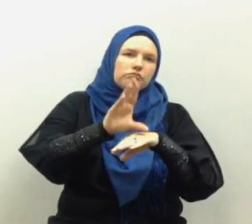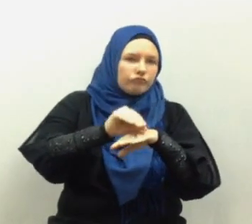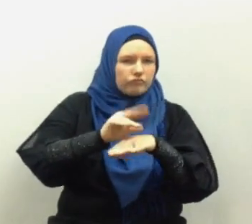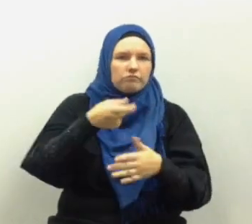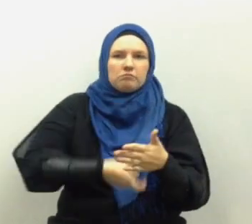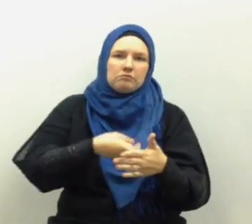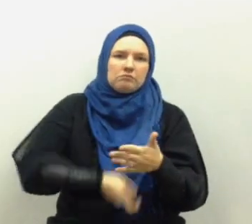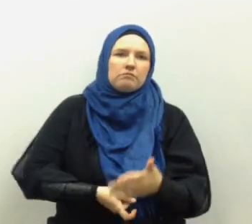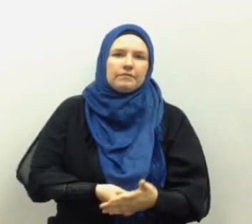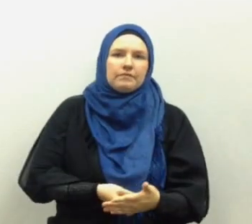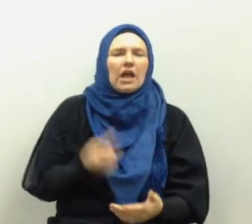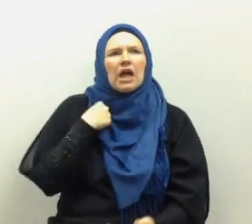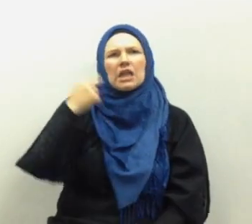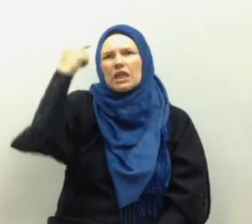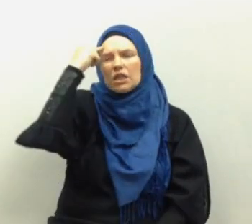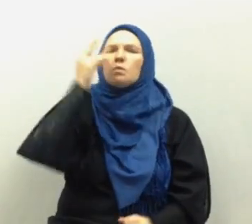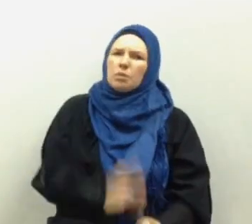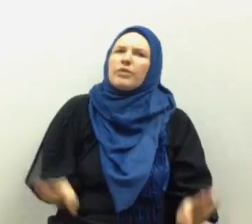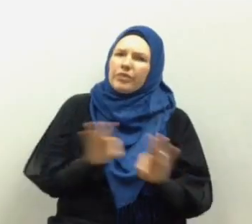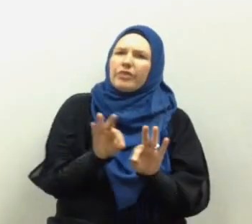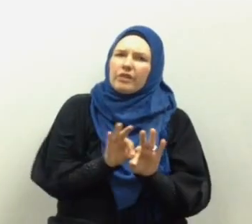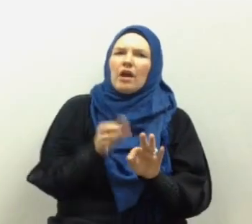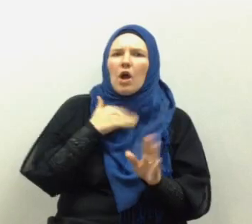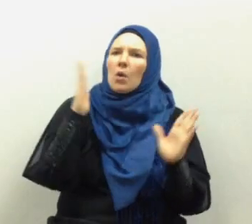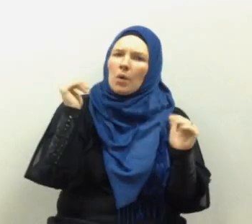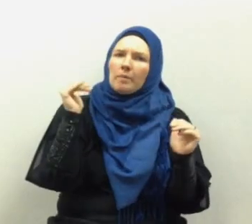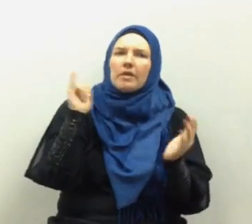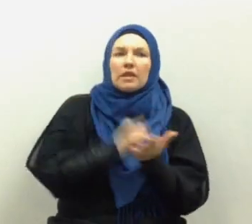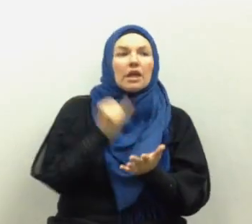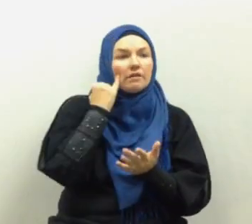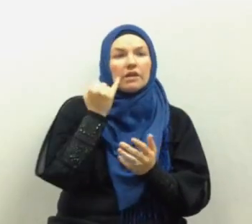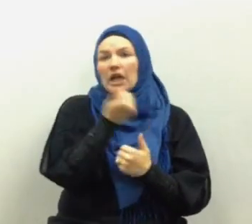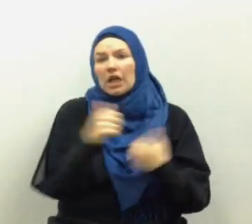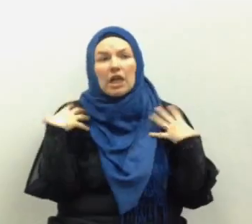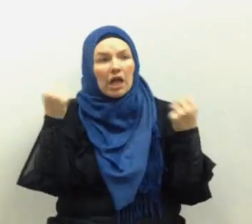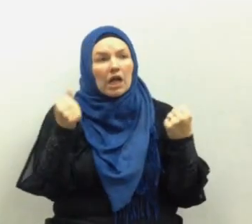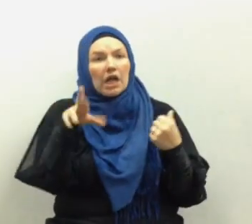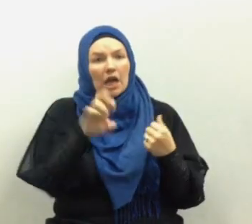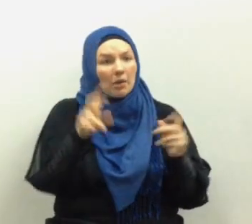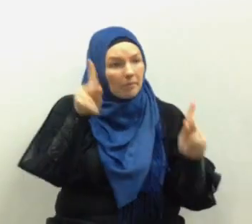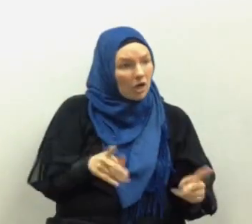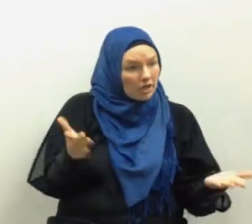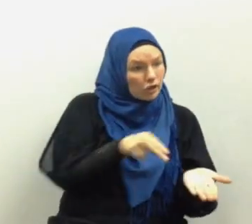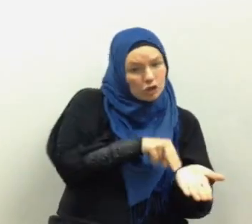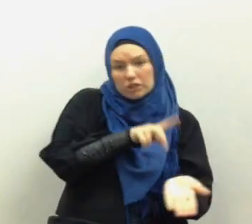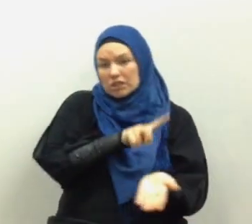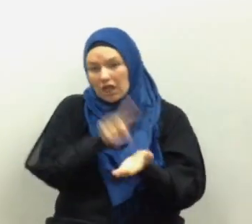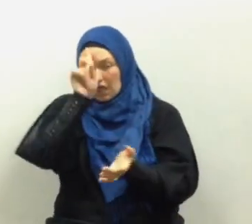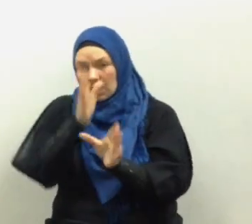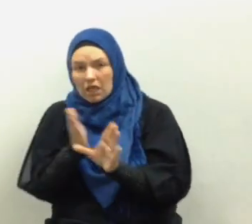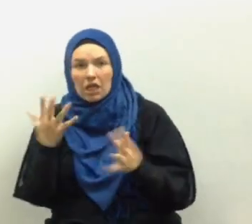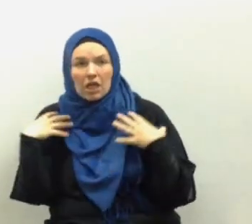a very small fee I think it's worth it and I hope that if there is any health care professional here